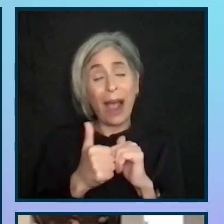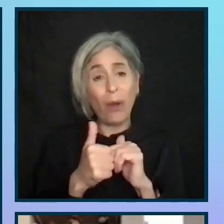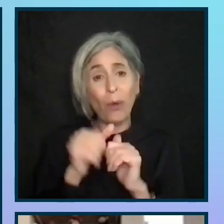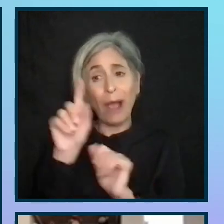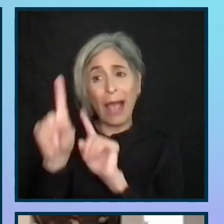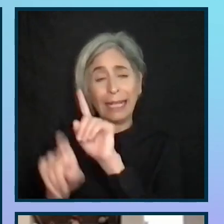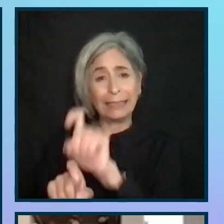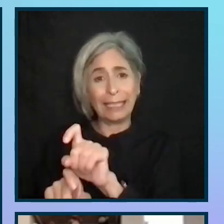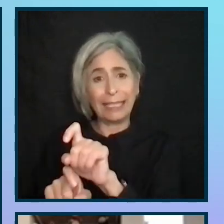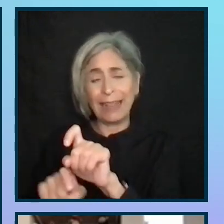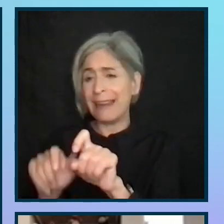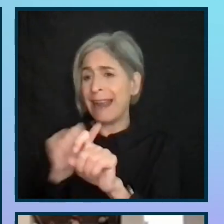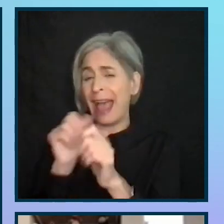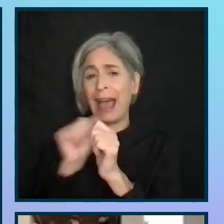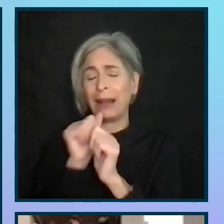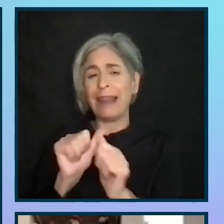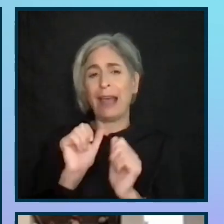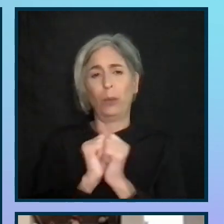not with having answers.